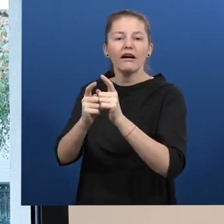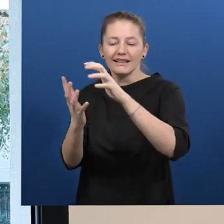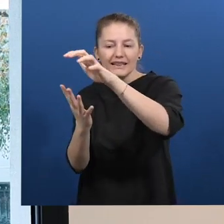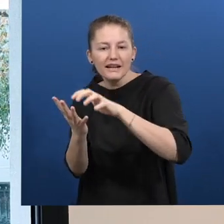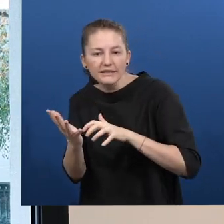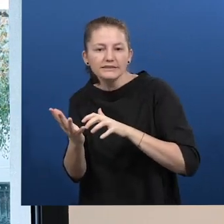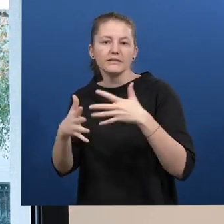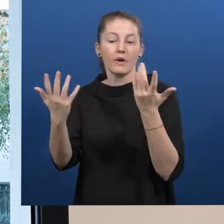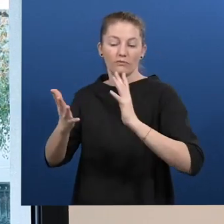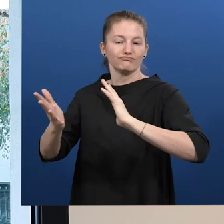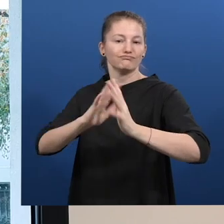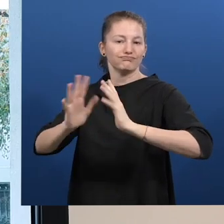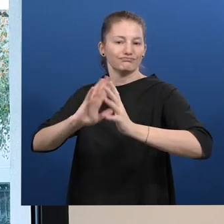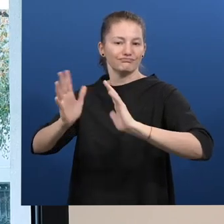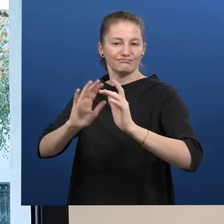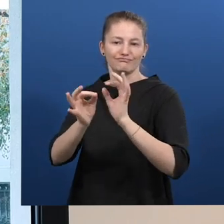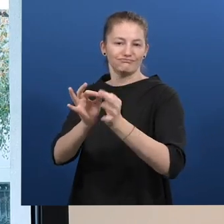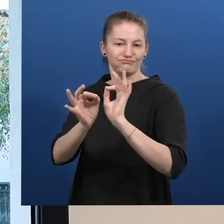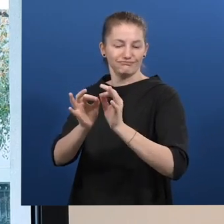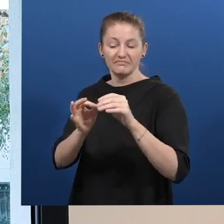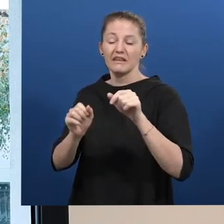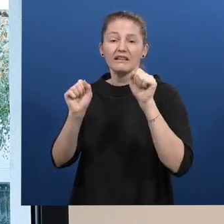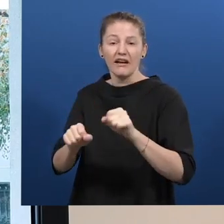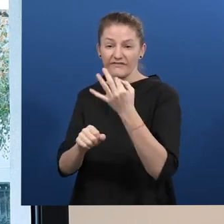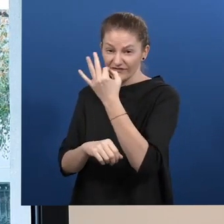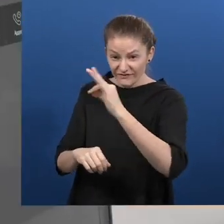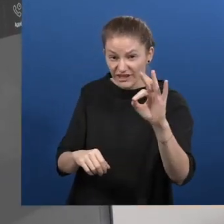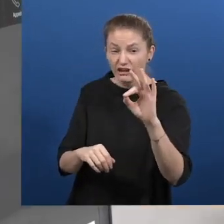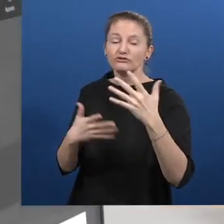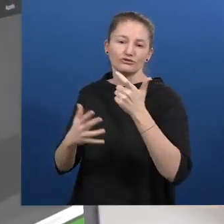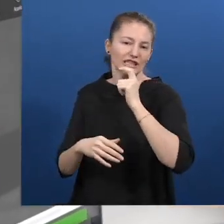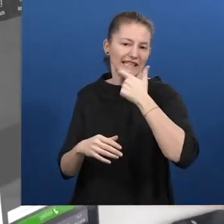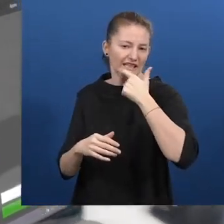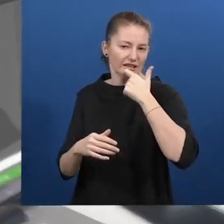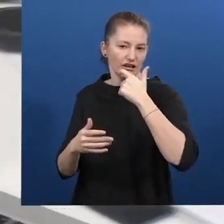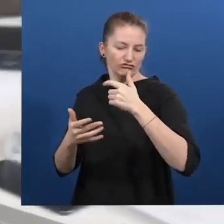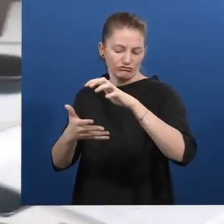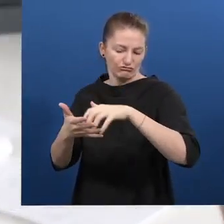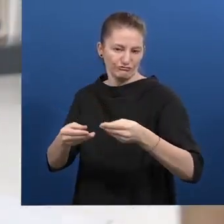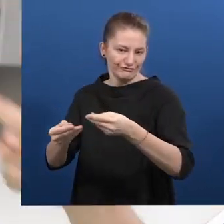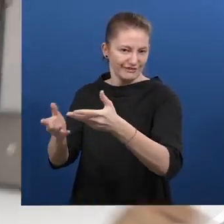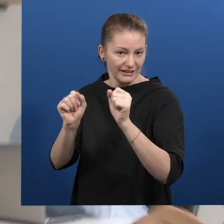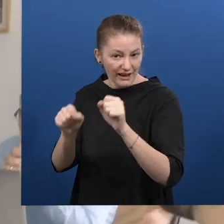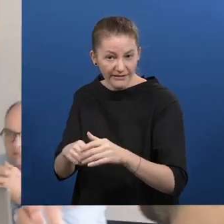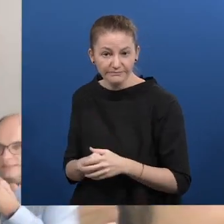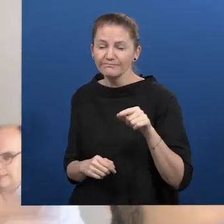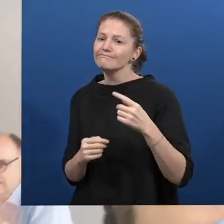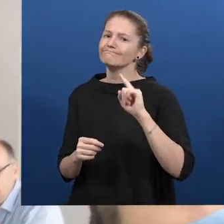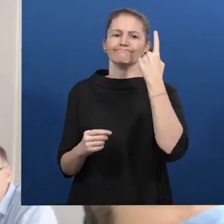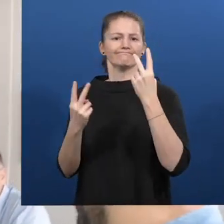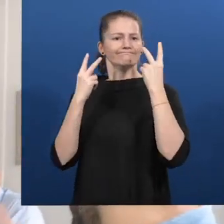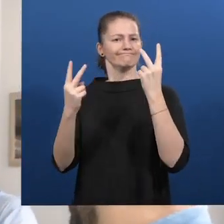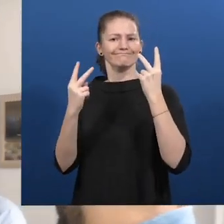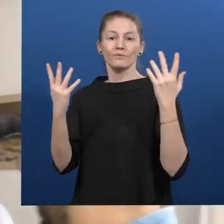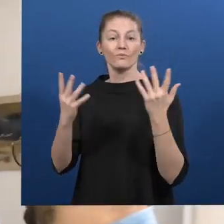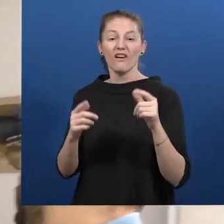interpretation from our platforms, both in French and English today. One of the key aspects of Tadeo is the immediate